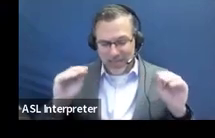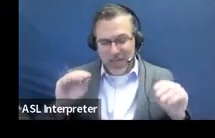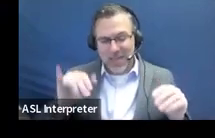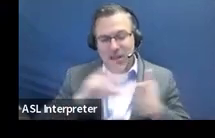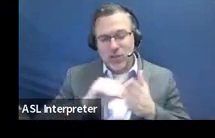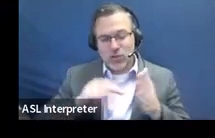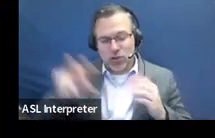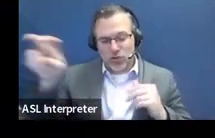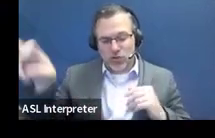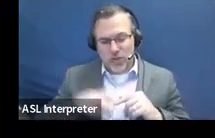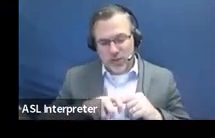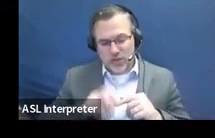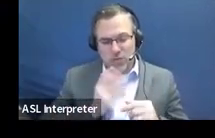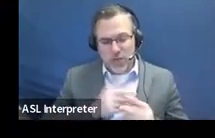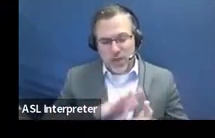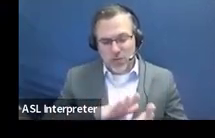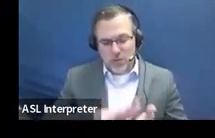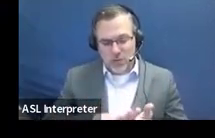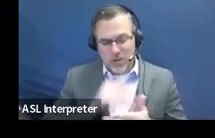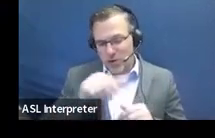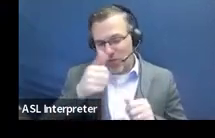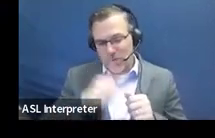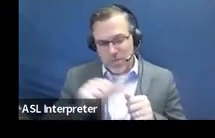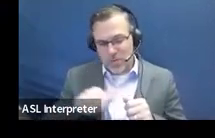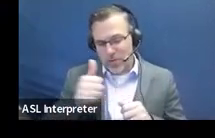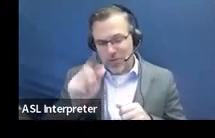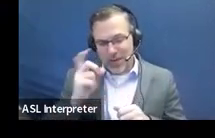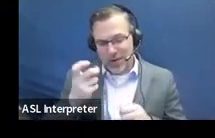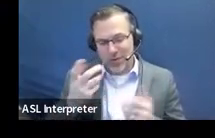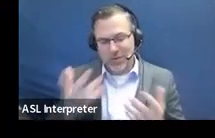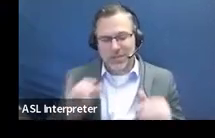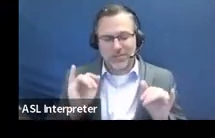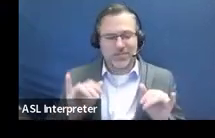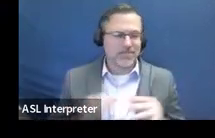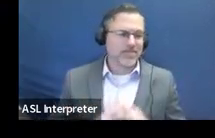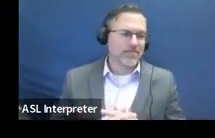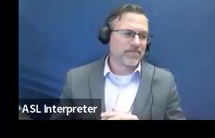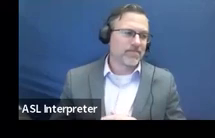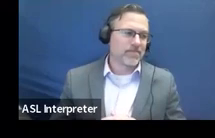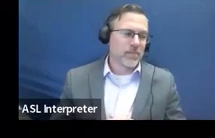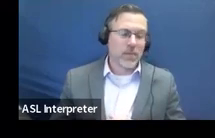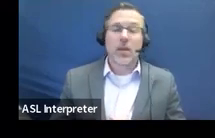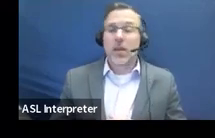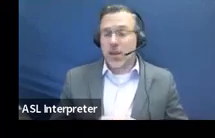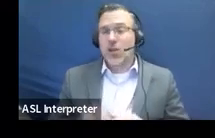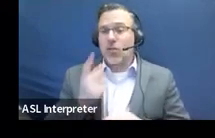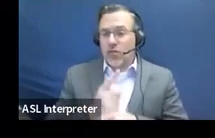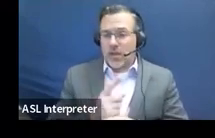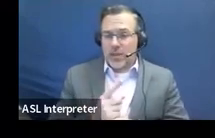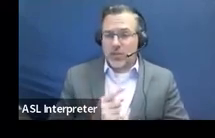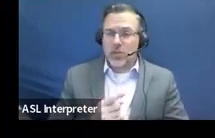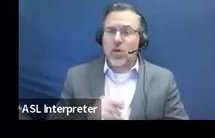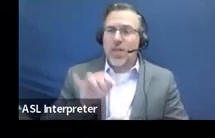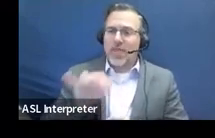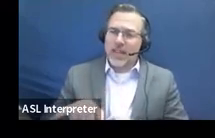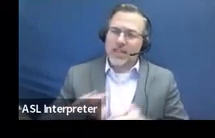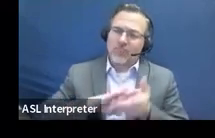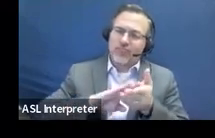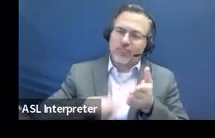our school and I do not recall any other diagnosis. Yes. So this would be a dismissal